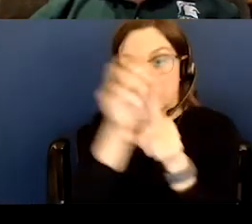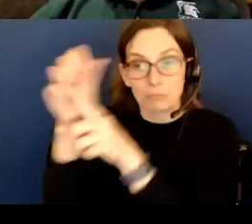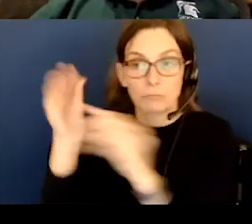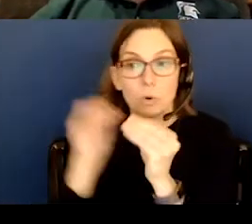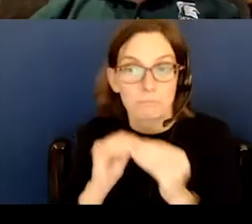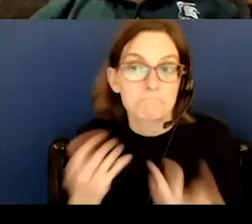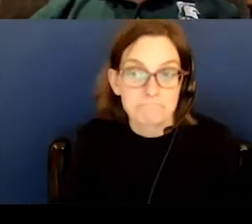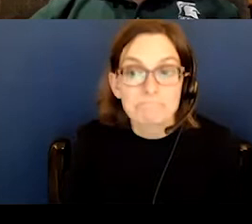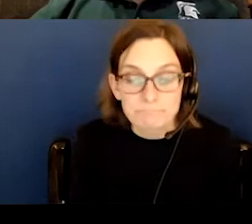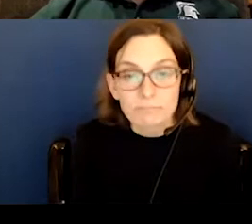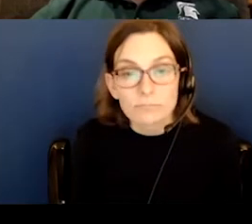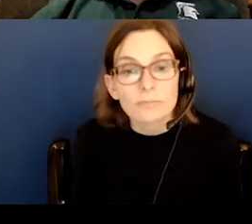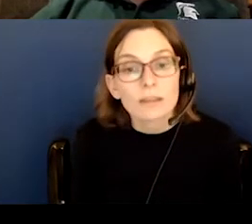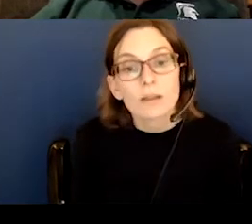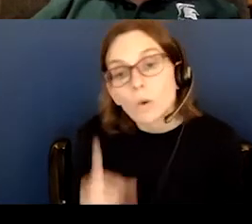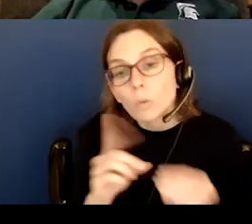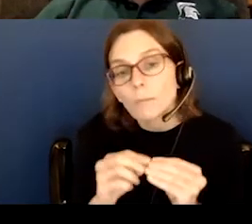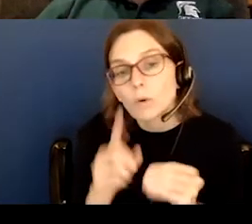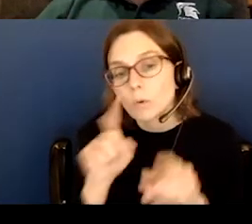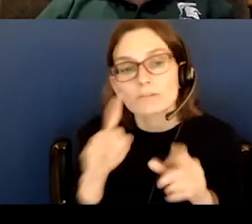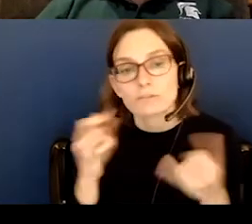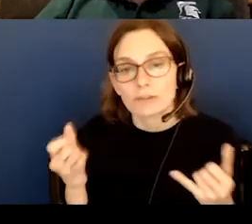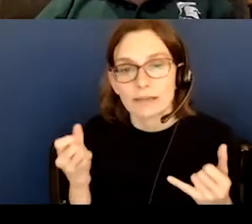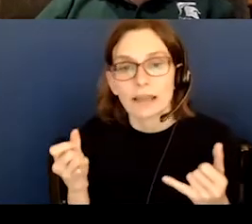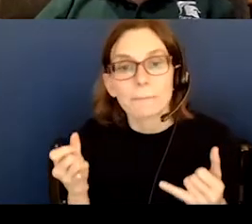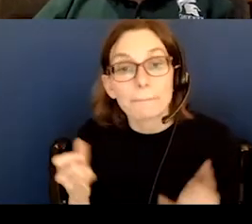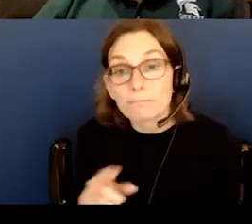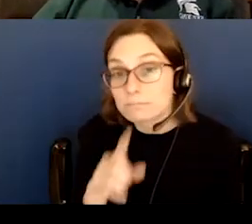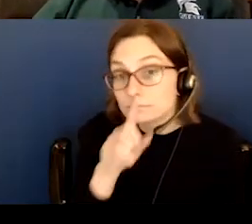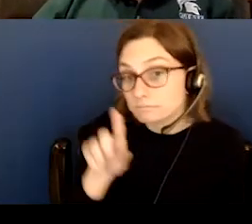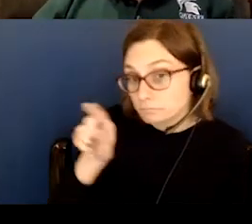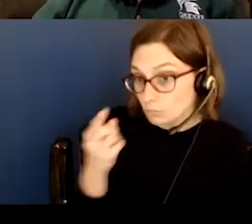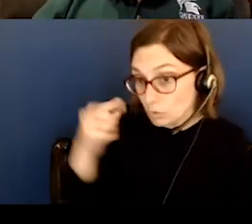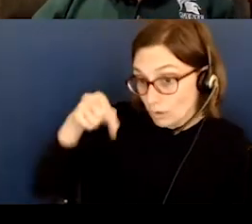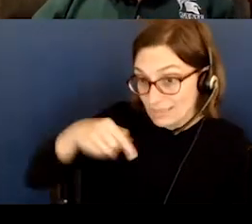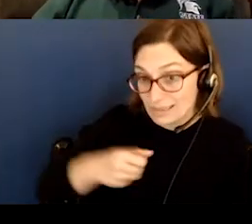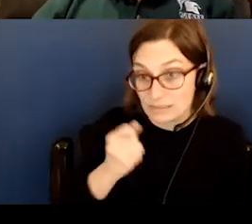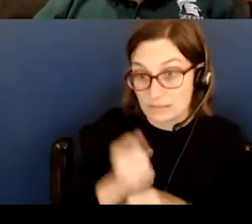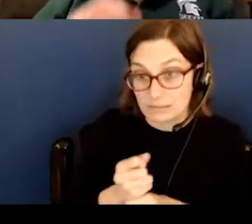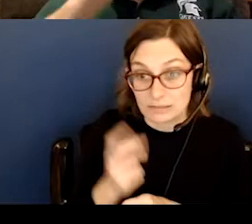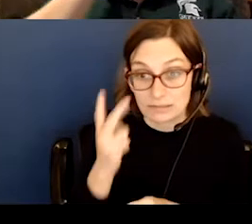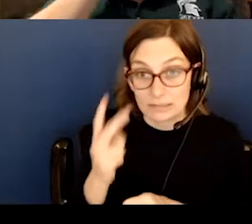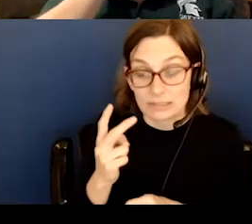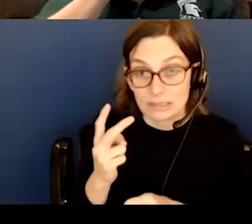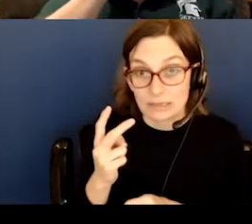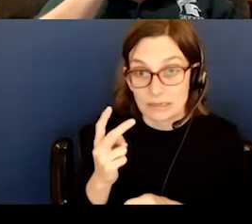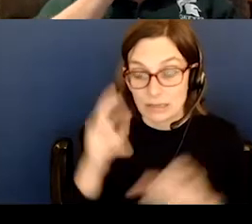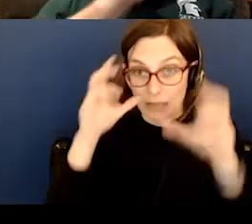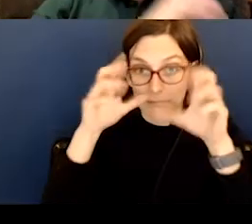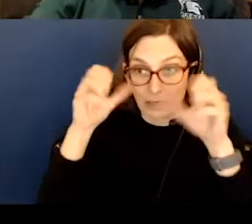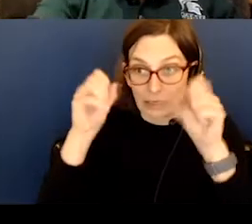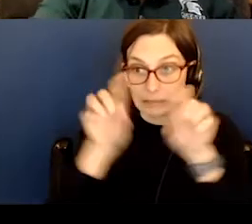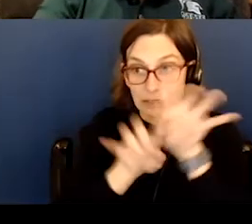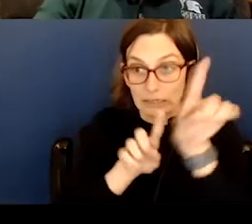Okay. And I'd say one last question for now. Is it only this year that we can see these amazing constellations and